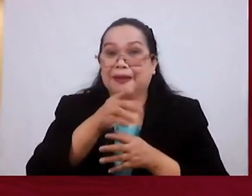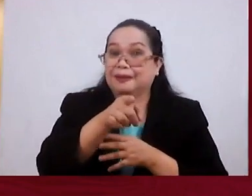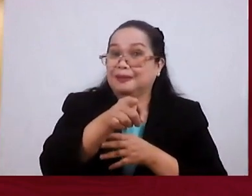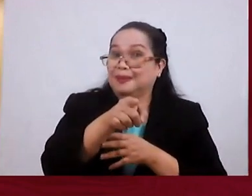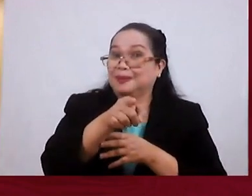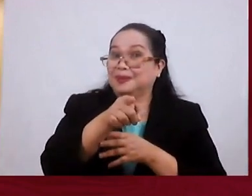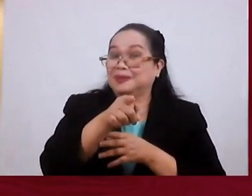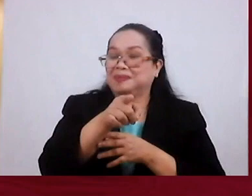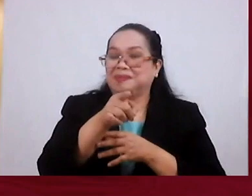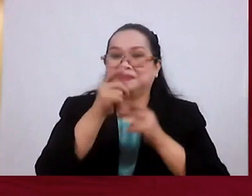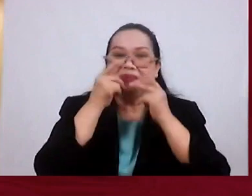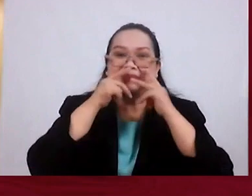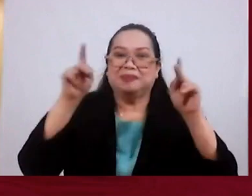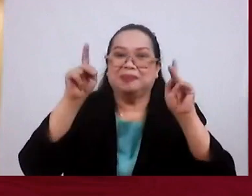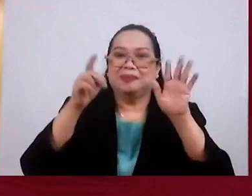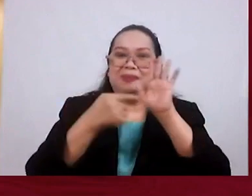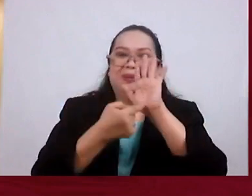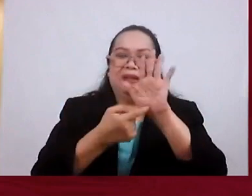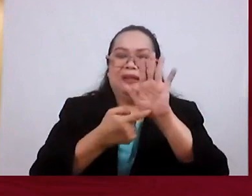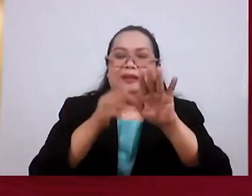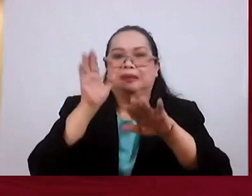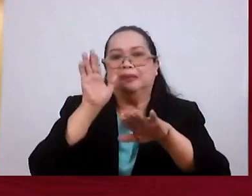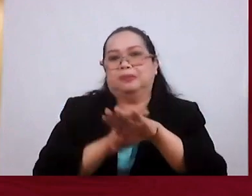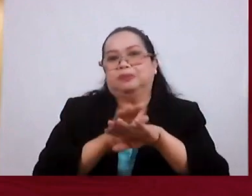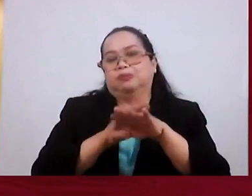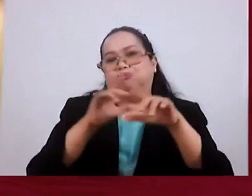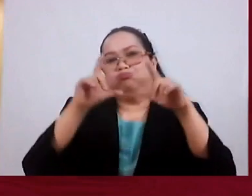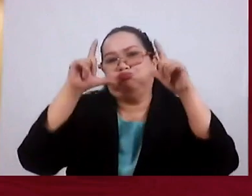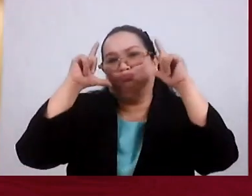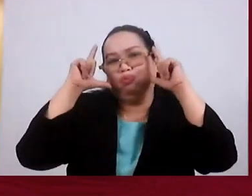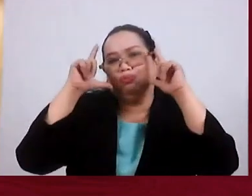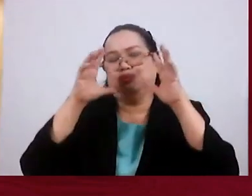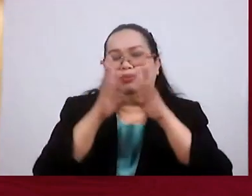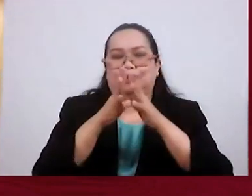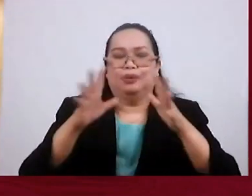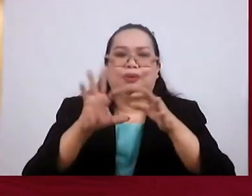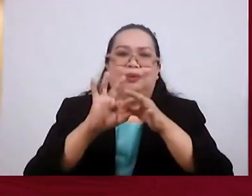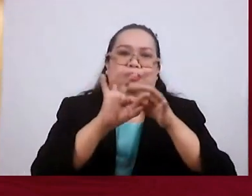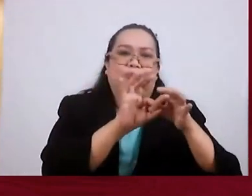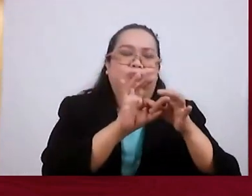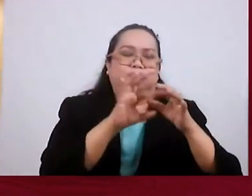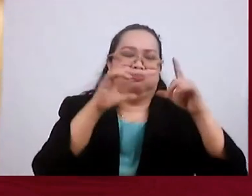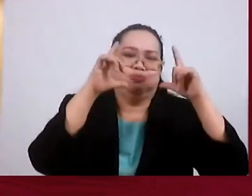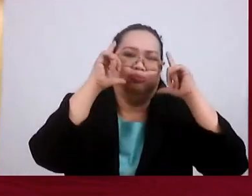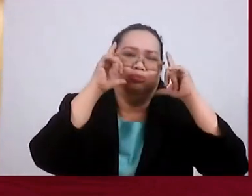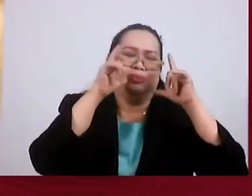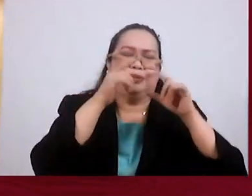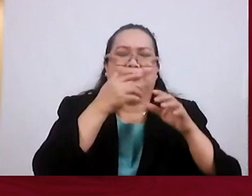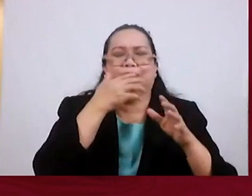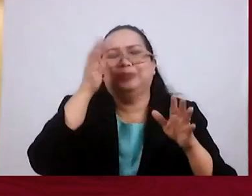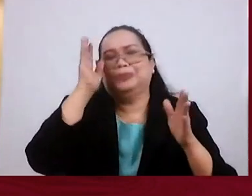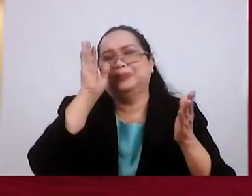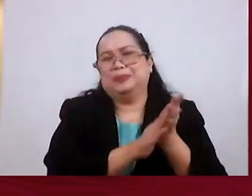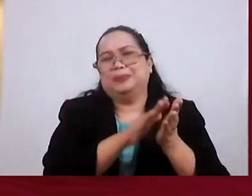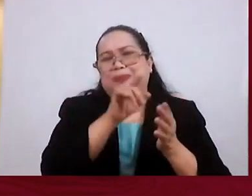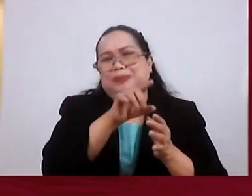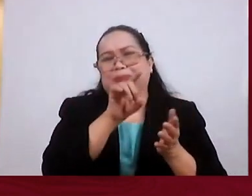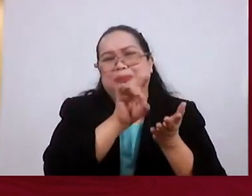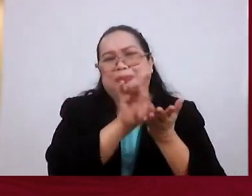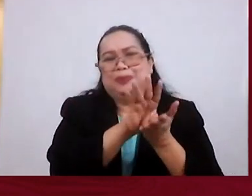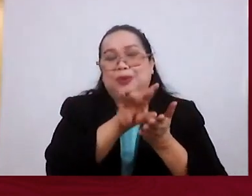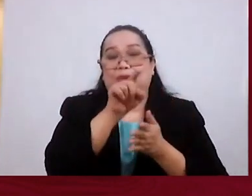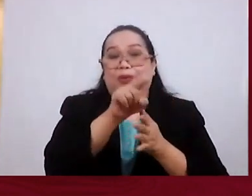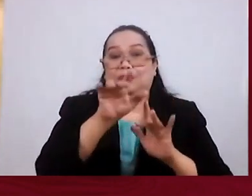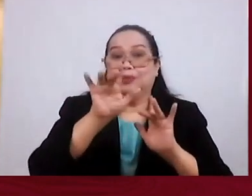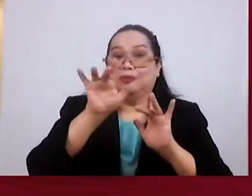were Publicly Exposed To Reproach Some of You were Partners With Those Who Were Publicly Reproached And Afflicted You Had